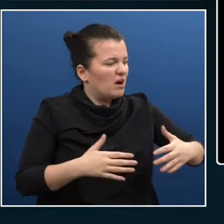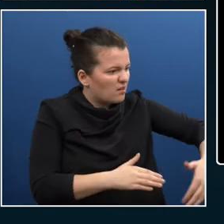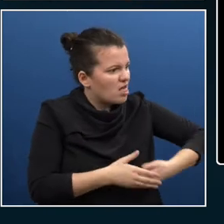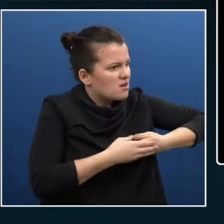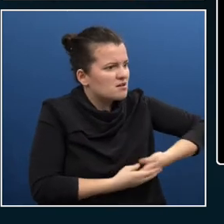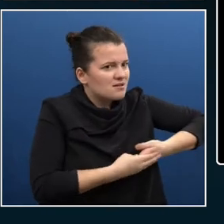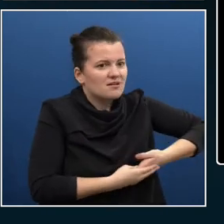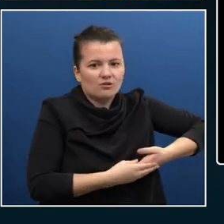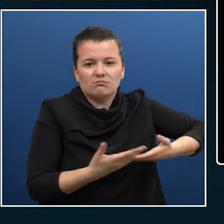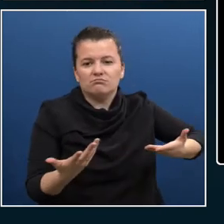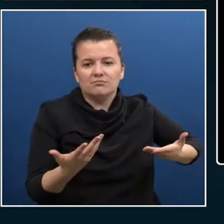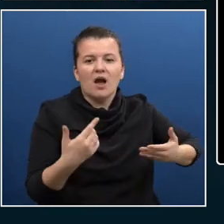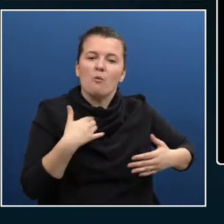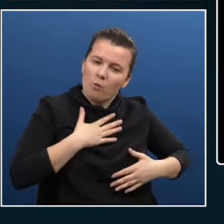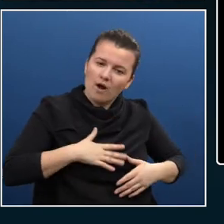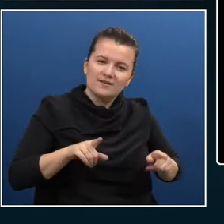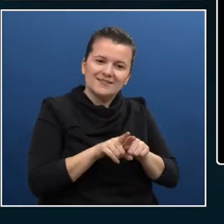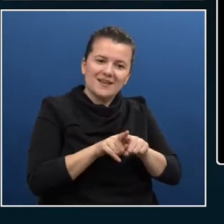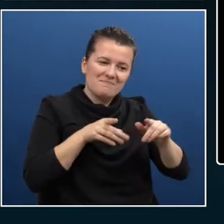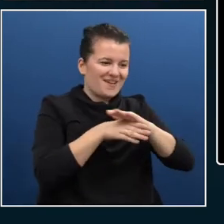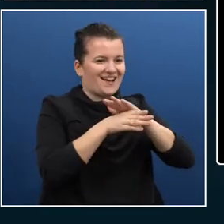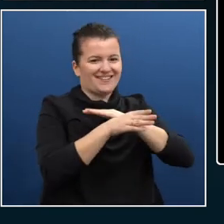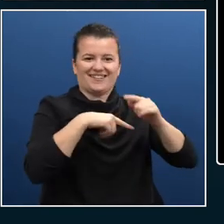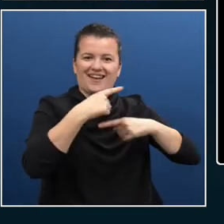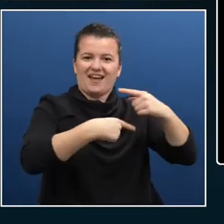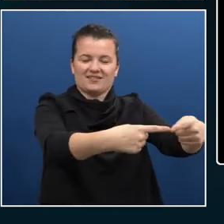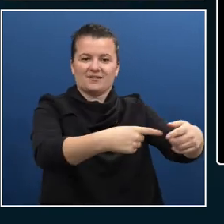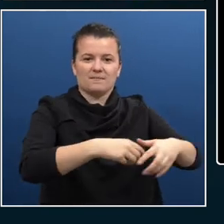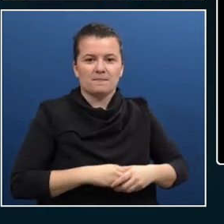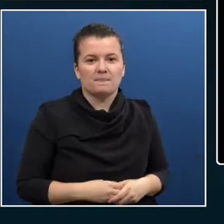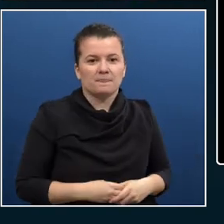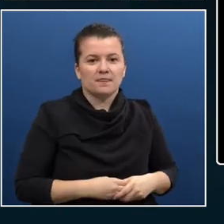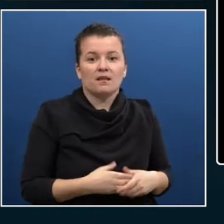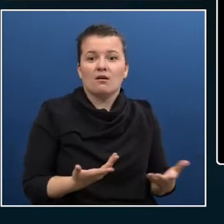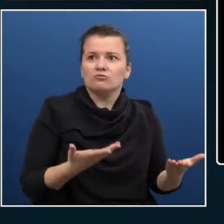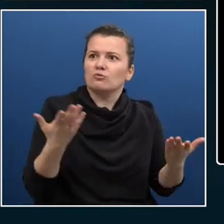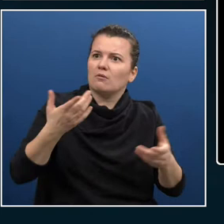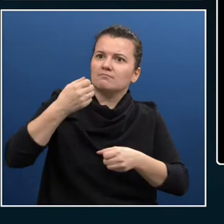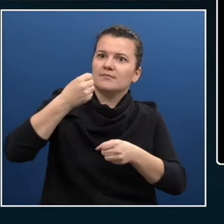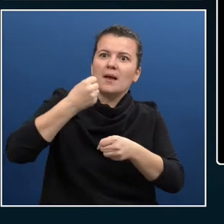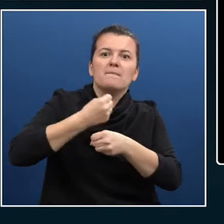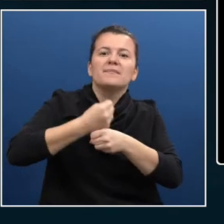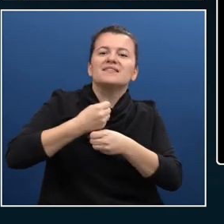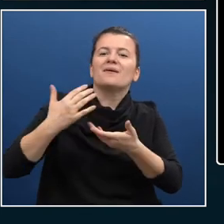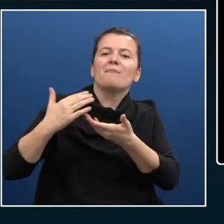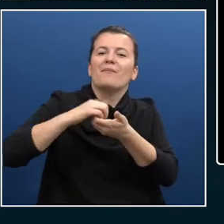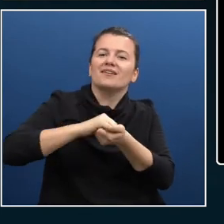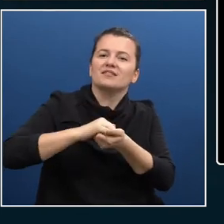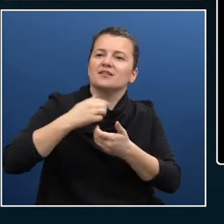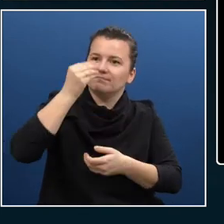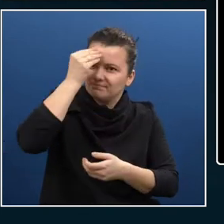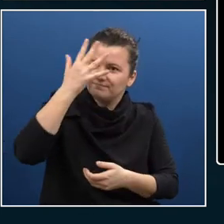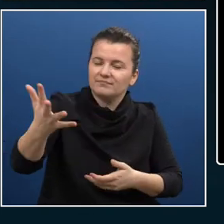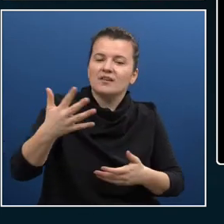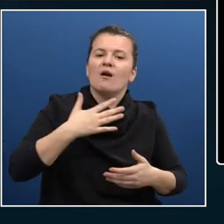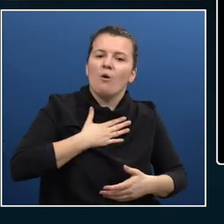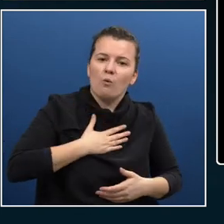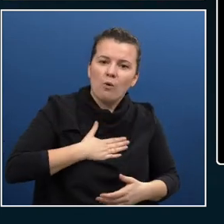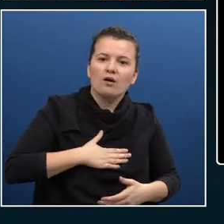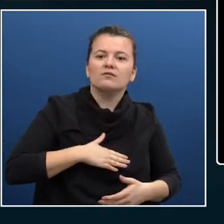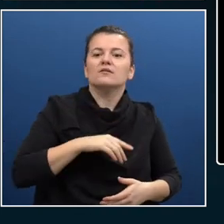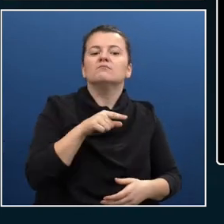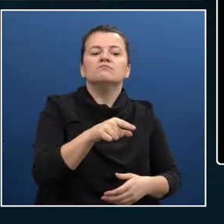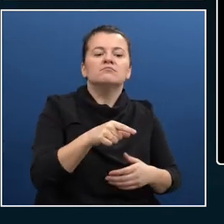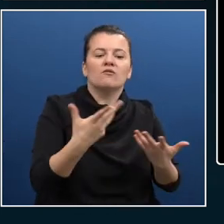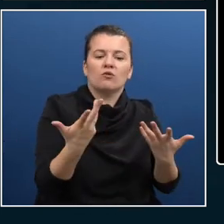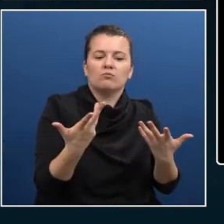manager, your business partner, your customers, and you say, I want to design a system for like an amputee for the one-armed person. Now,